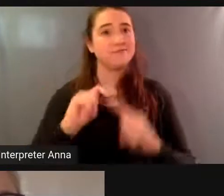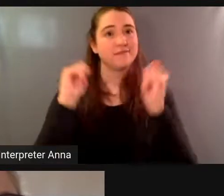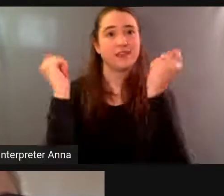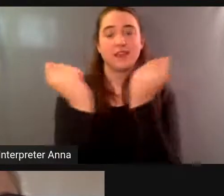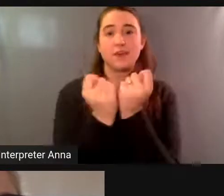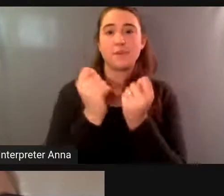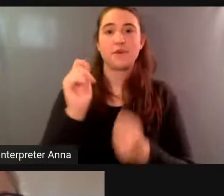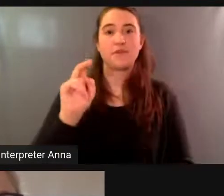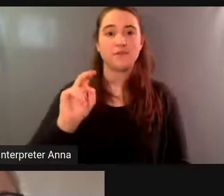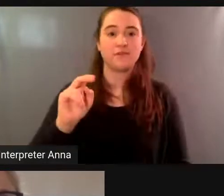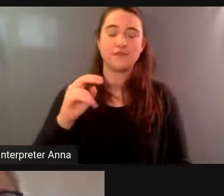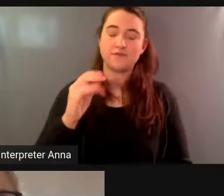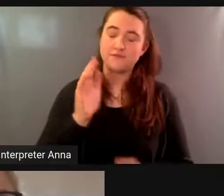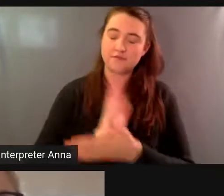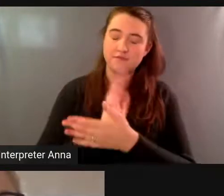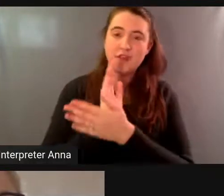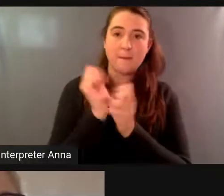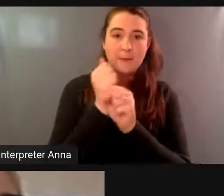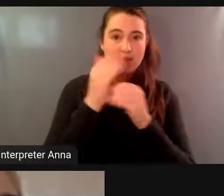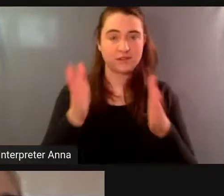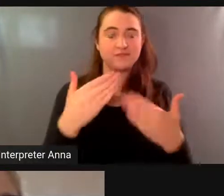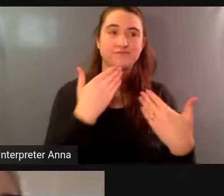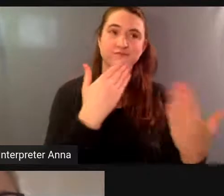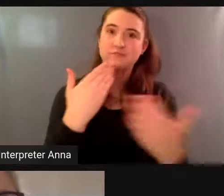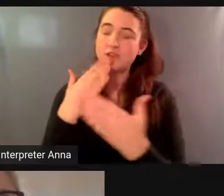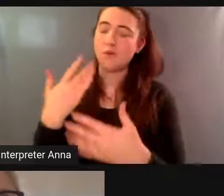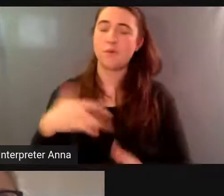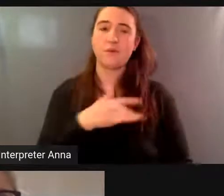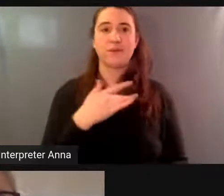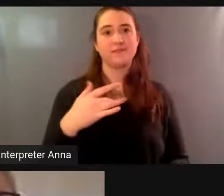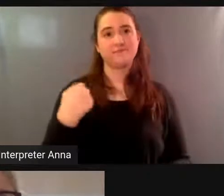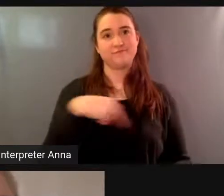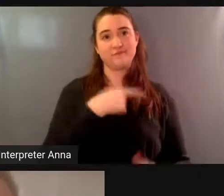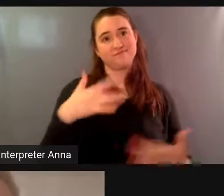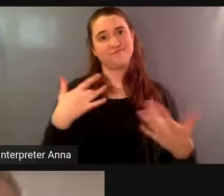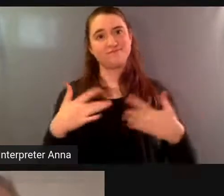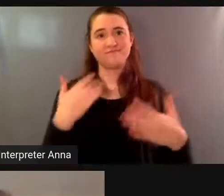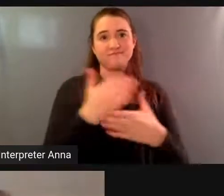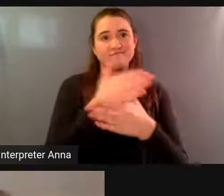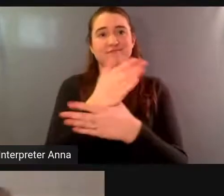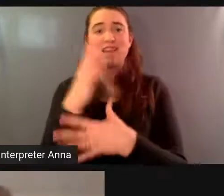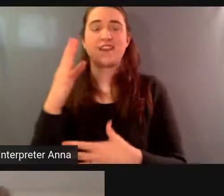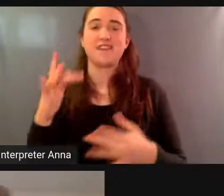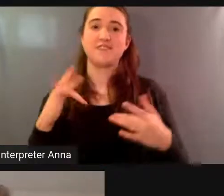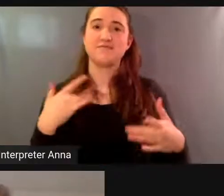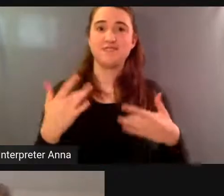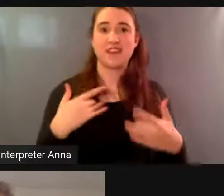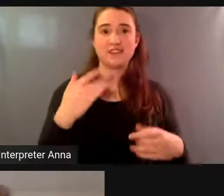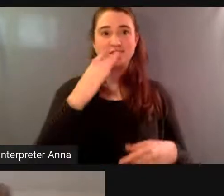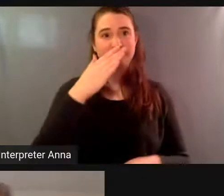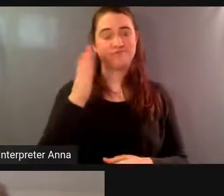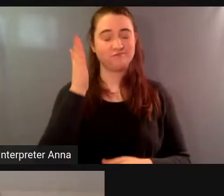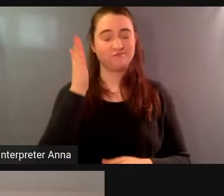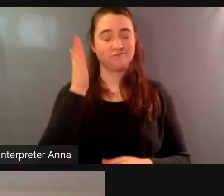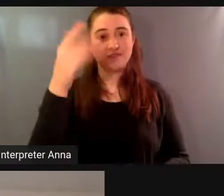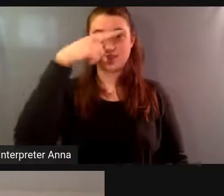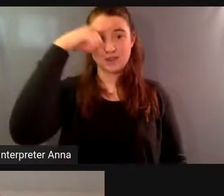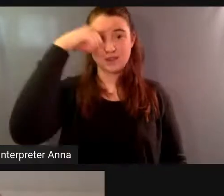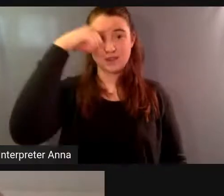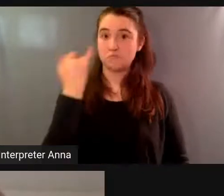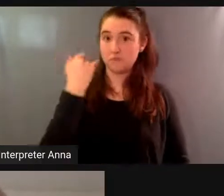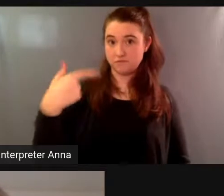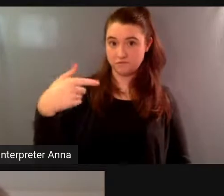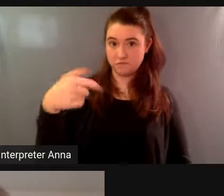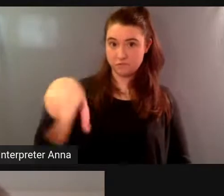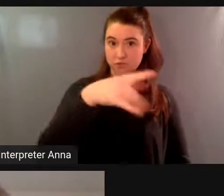and our curiosity and we are excited and look forward to sharing many more events like this throughout the summer if you're interested in what we do at the